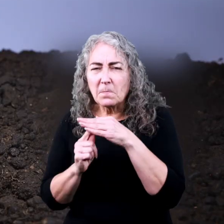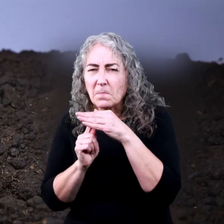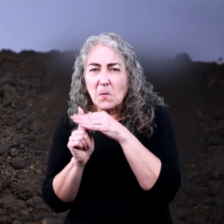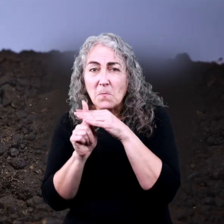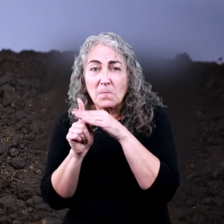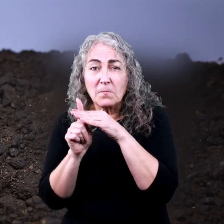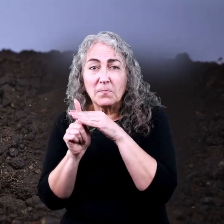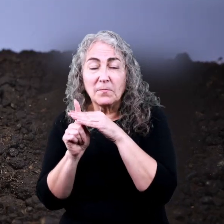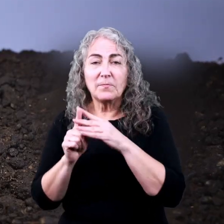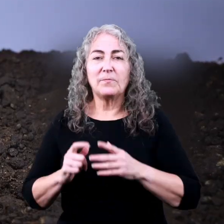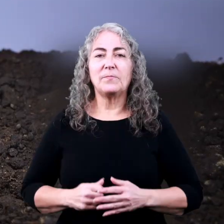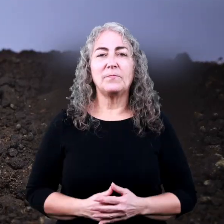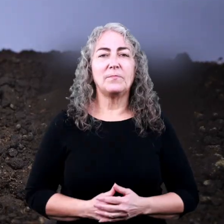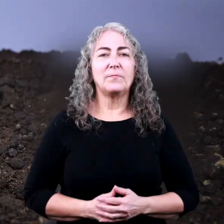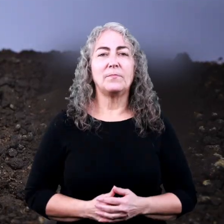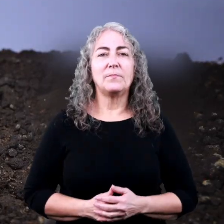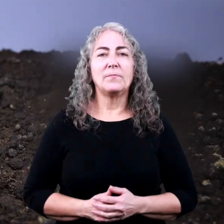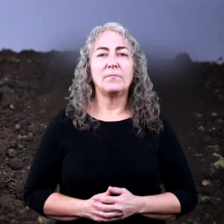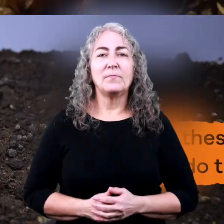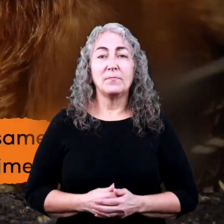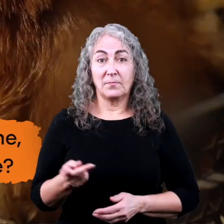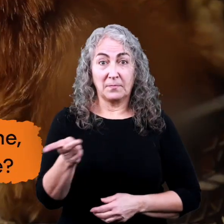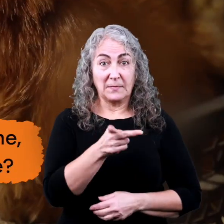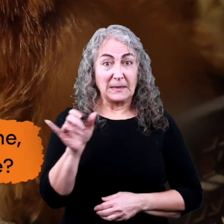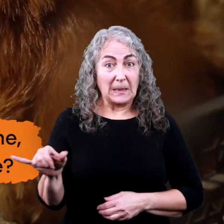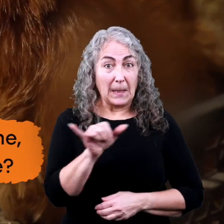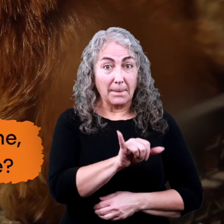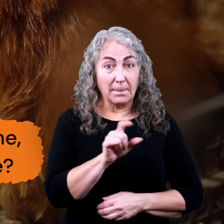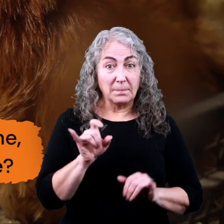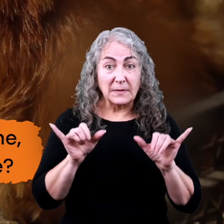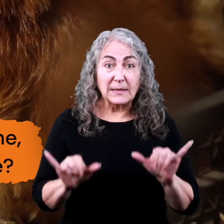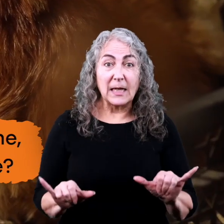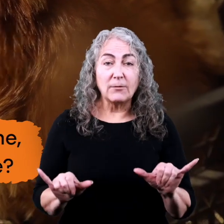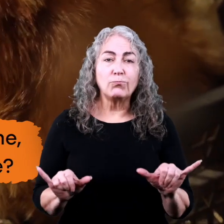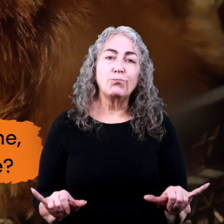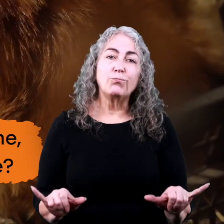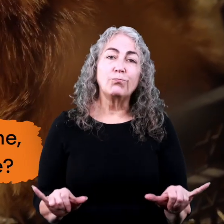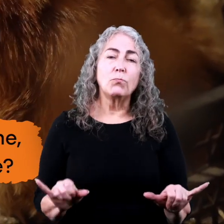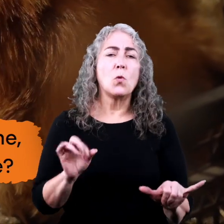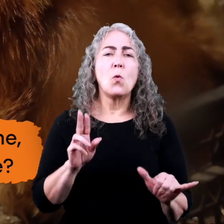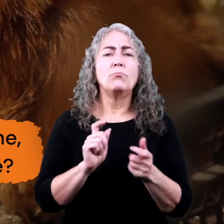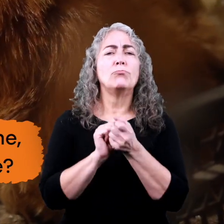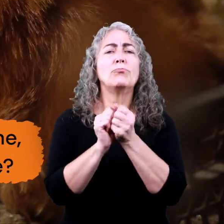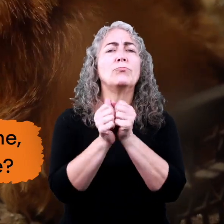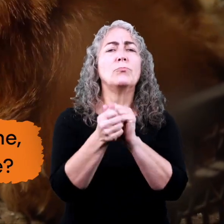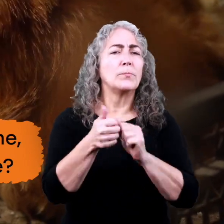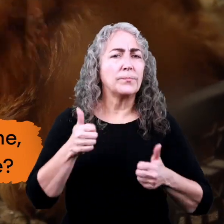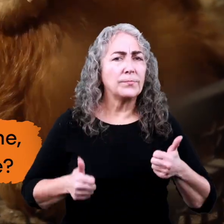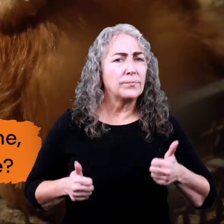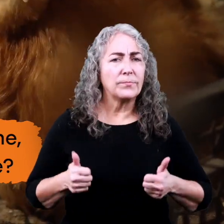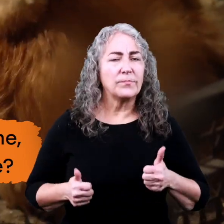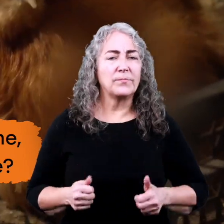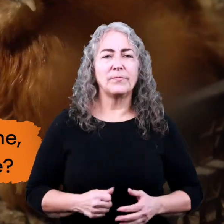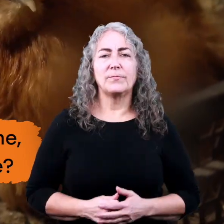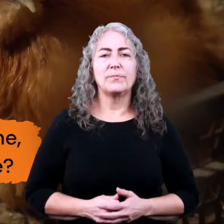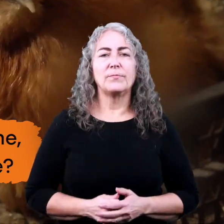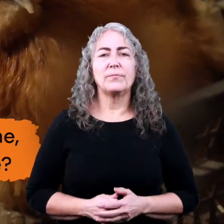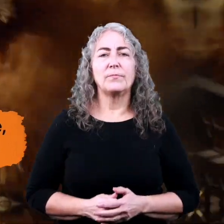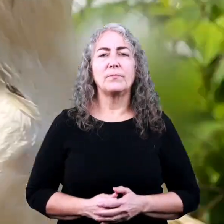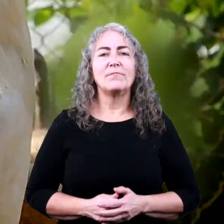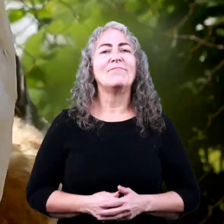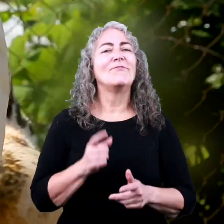a tiny plant sprout do these things stay the same or do they change over time